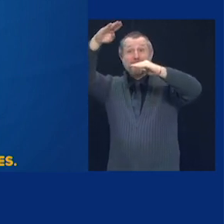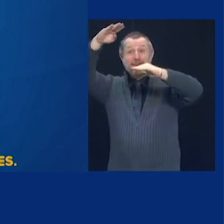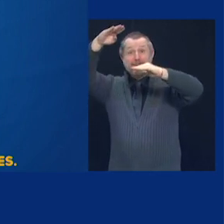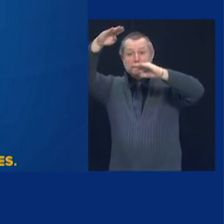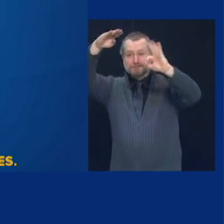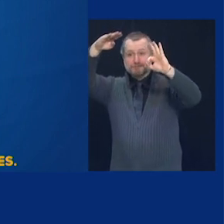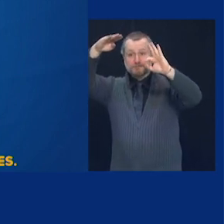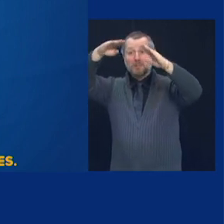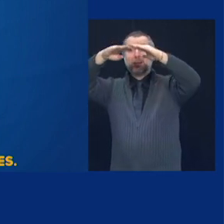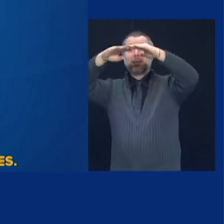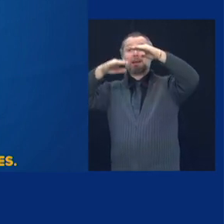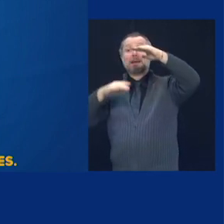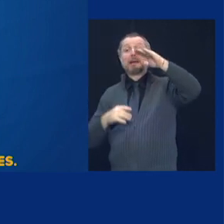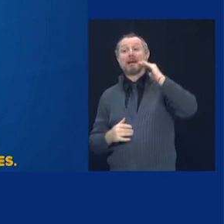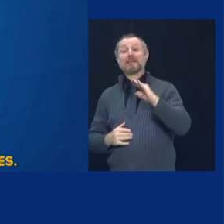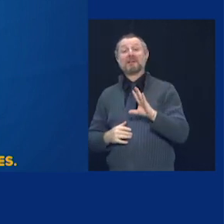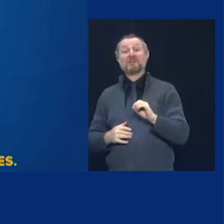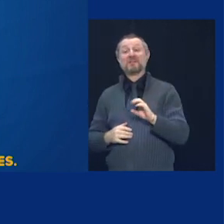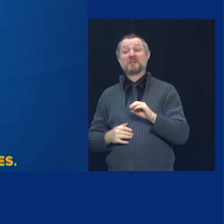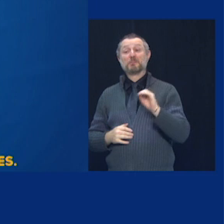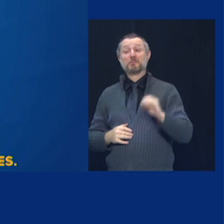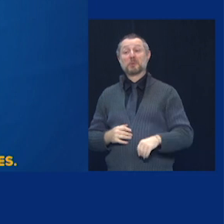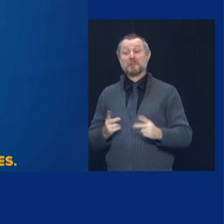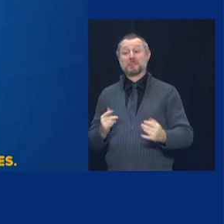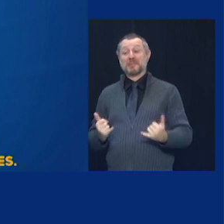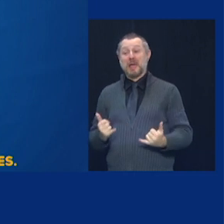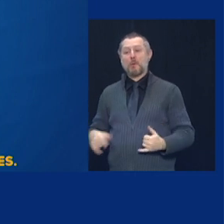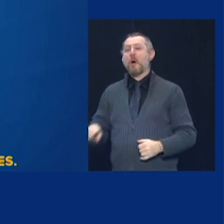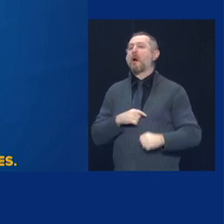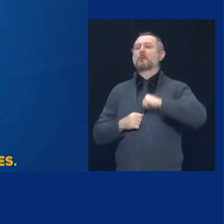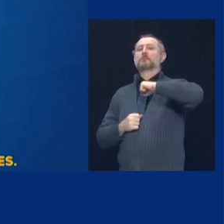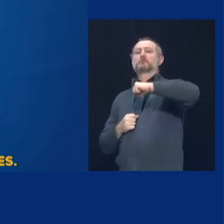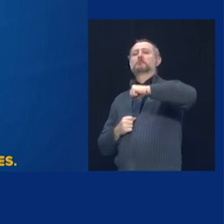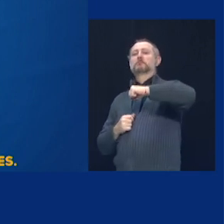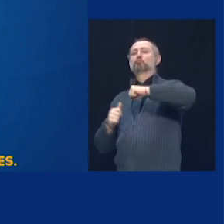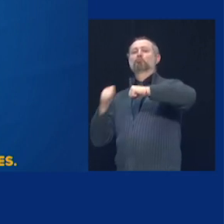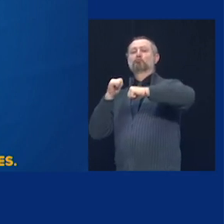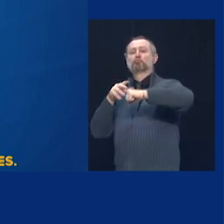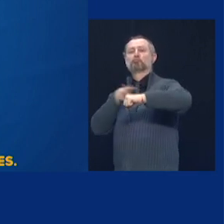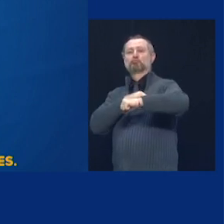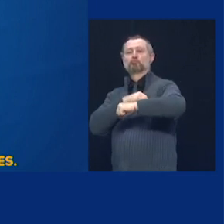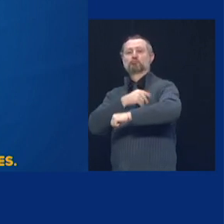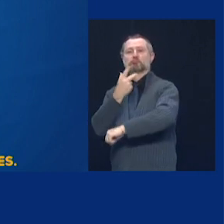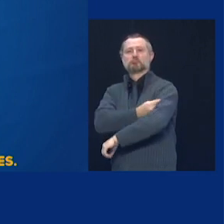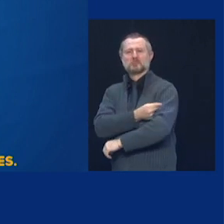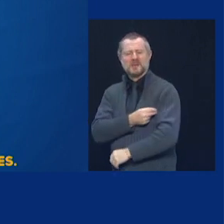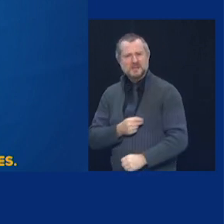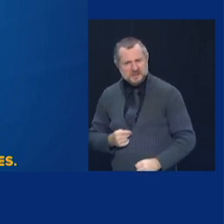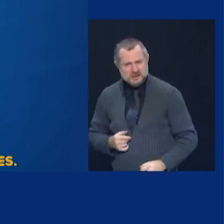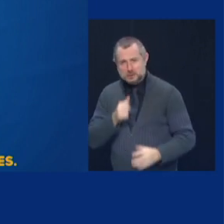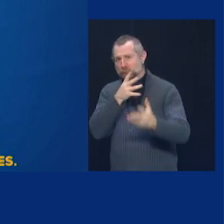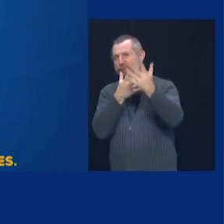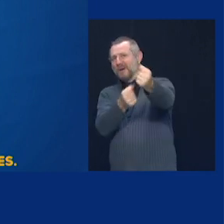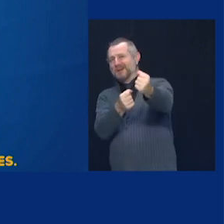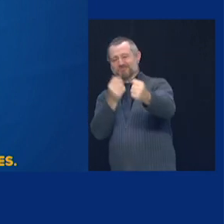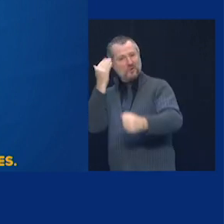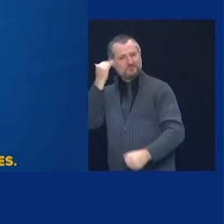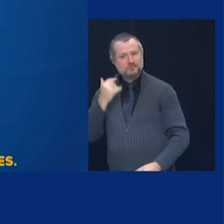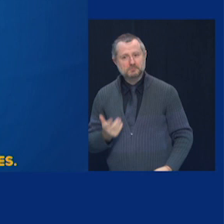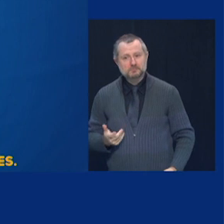of the population says right now they don't want to take the vaccine. They don't trust the approval process.